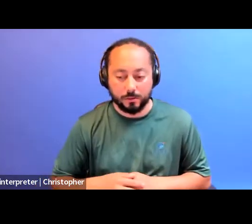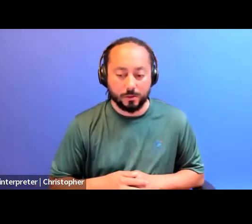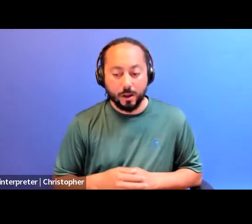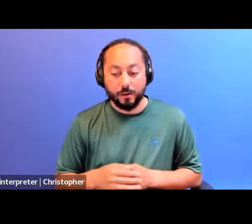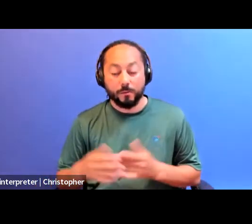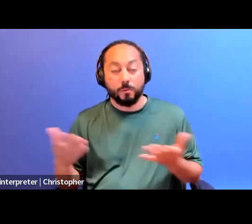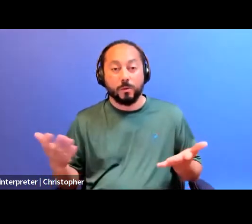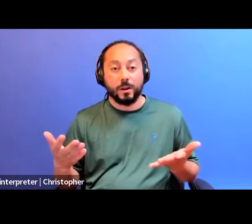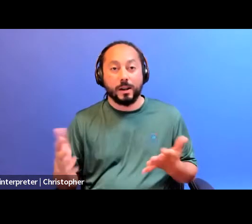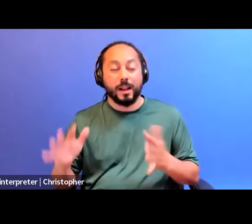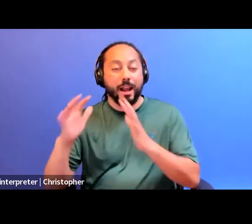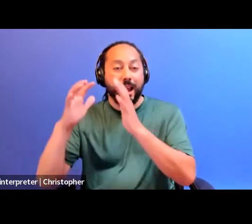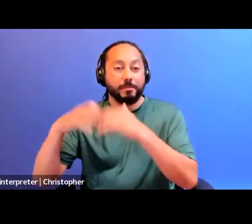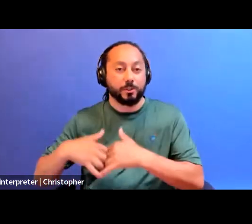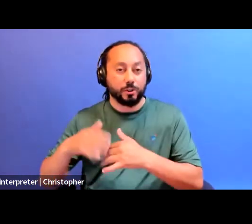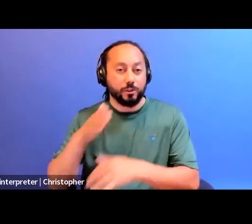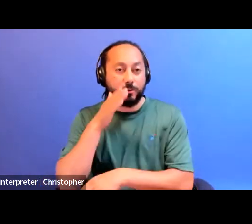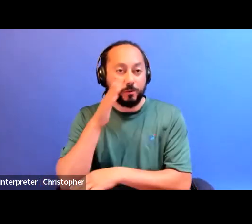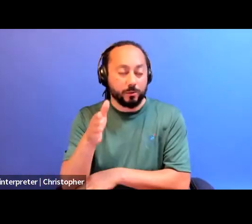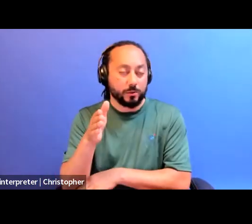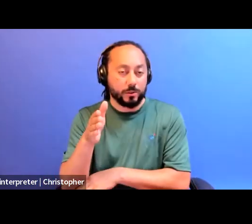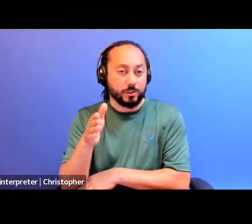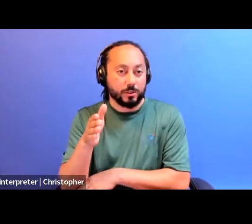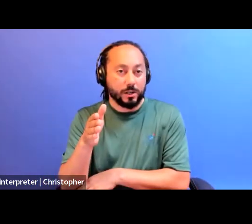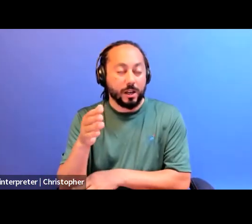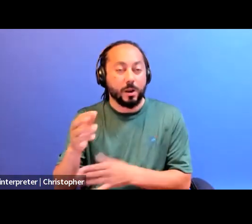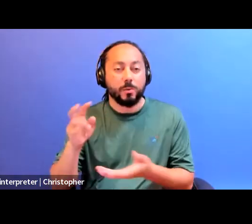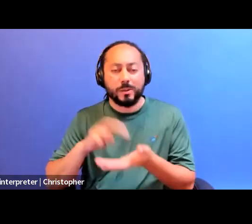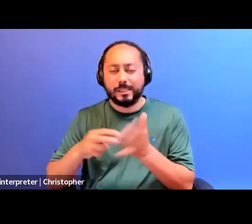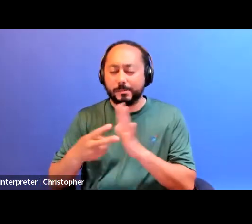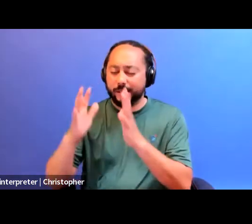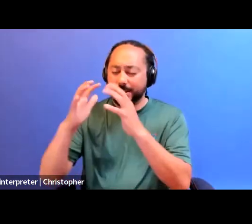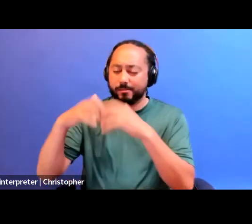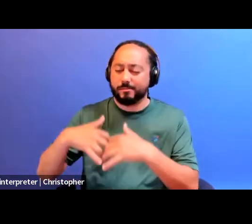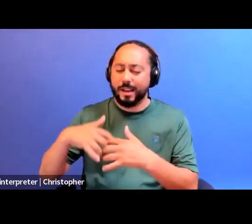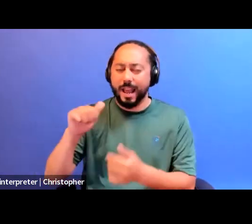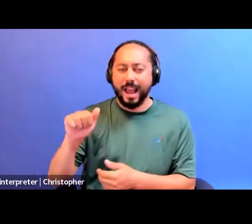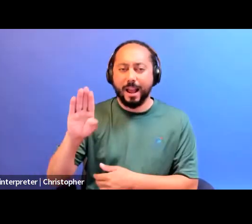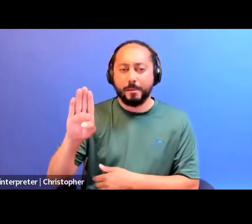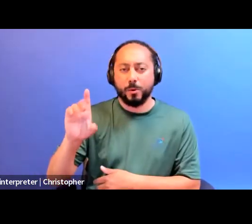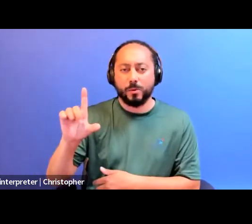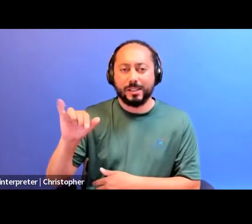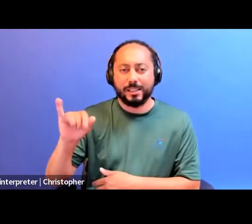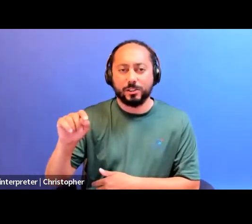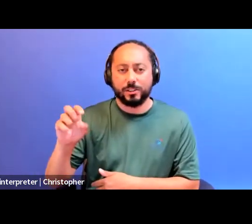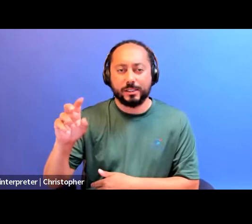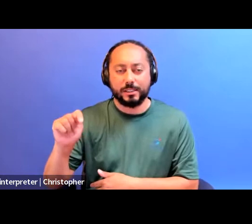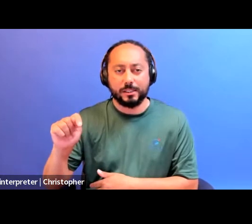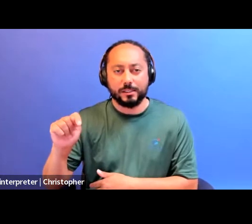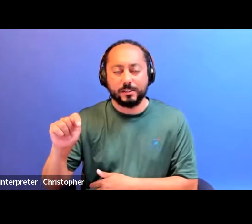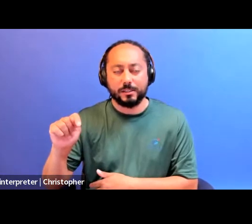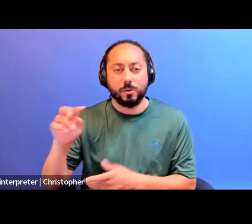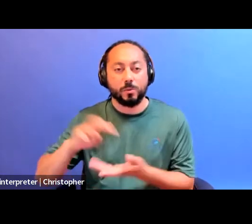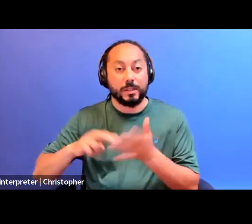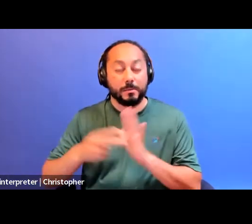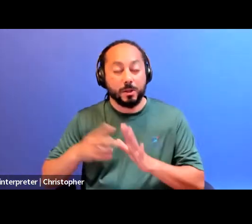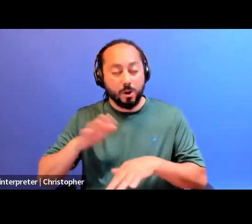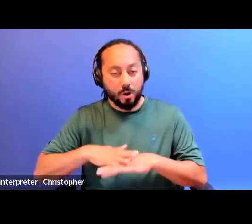future, of what, you know, that means as Anishinaabek Kwe on my territory. And